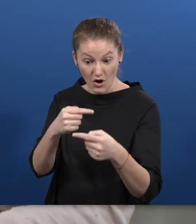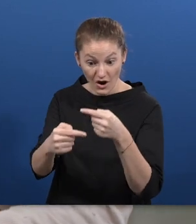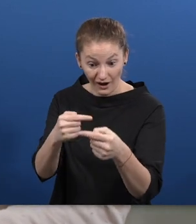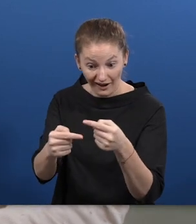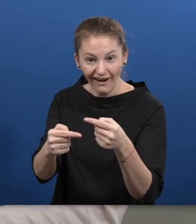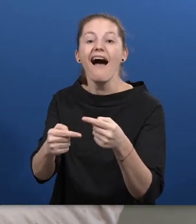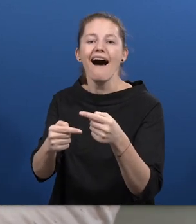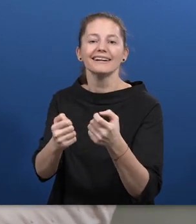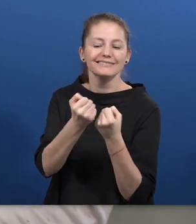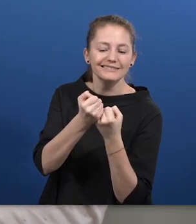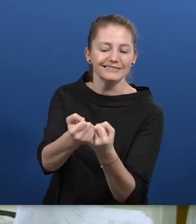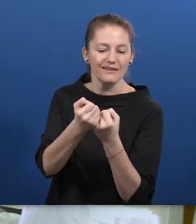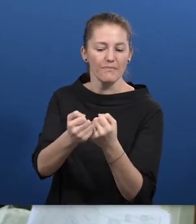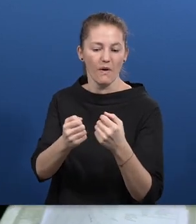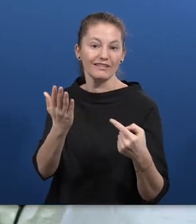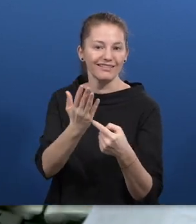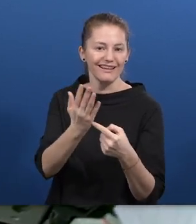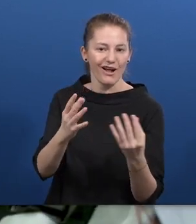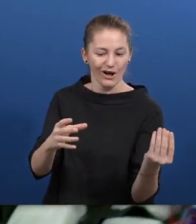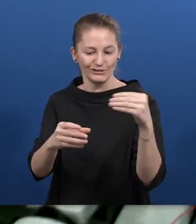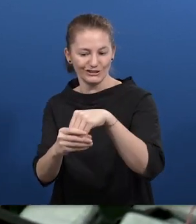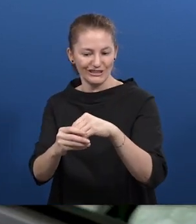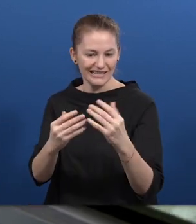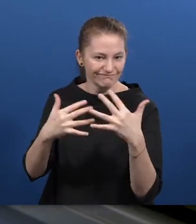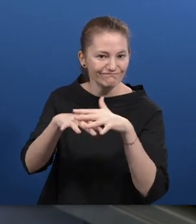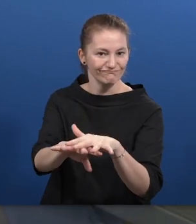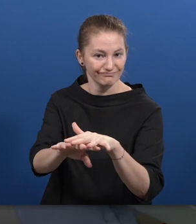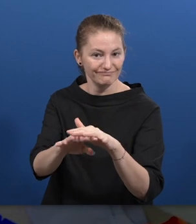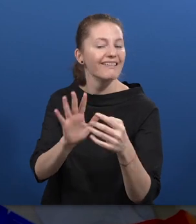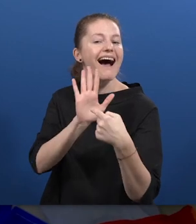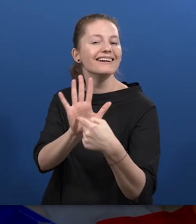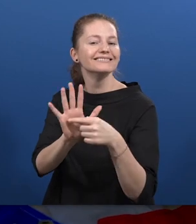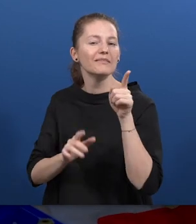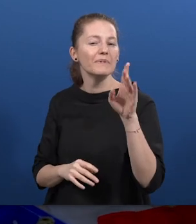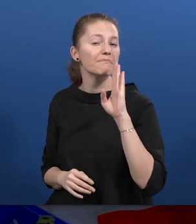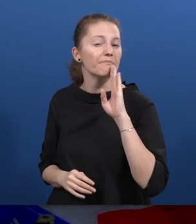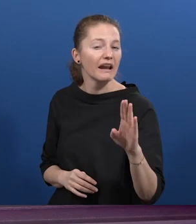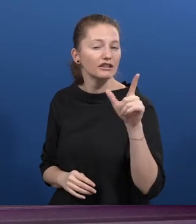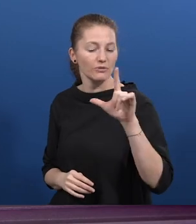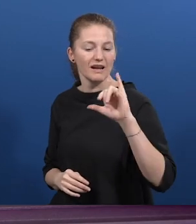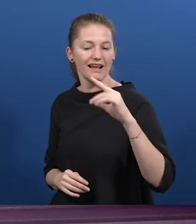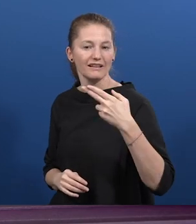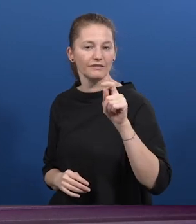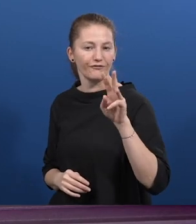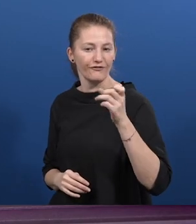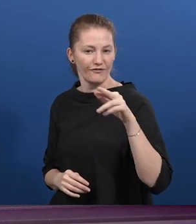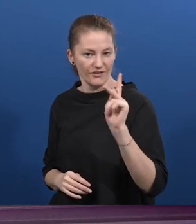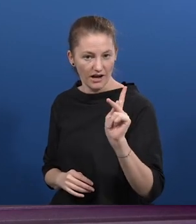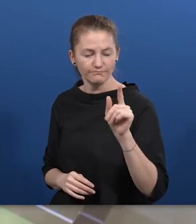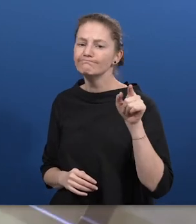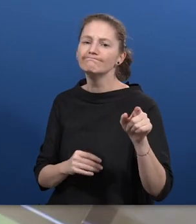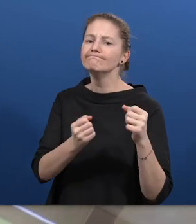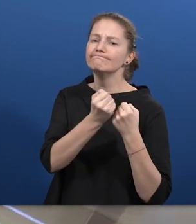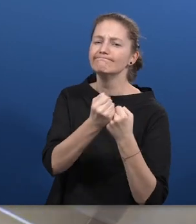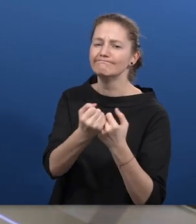support in everyday procedures. The Belgium startup Lichtwerk supports employees in complex production processes by implementing